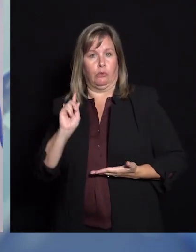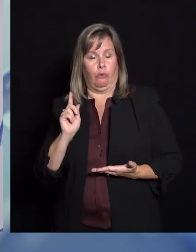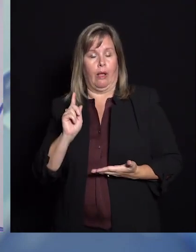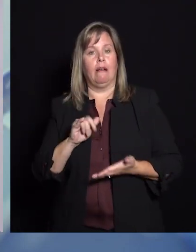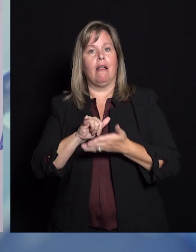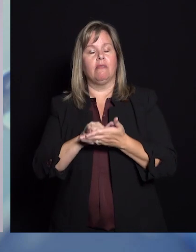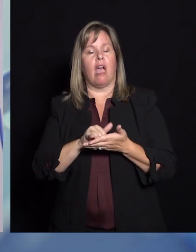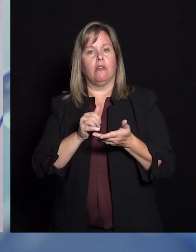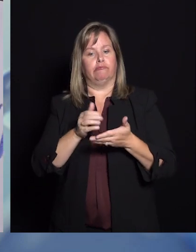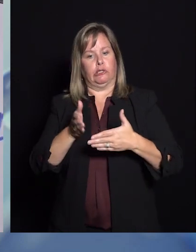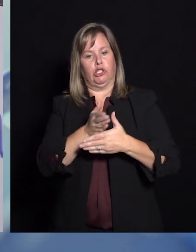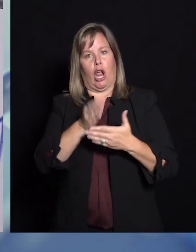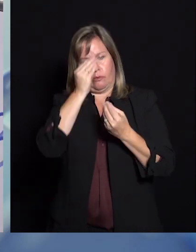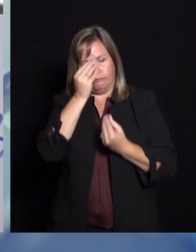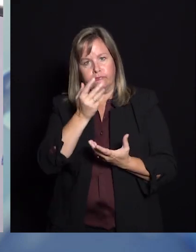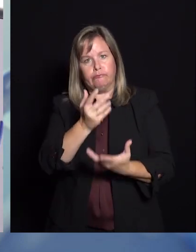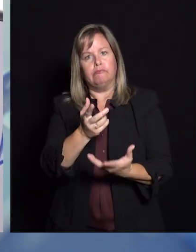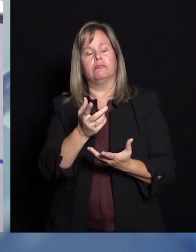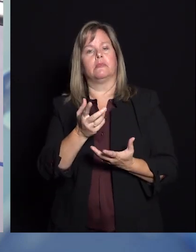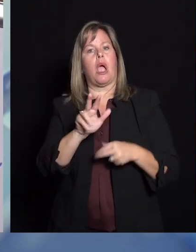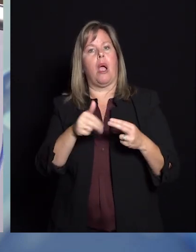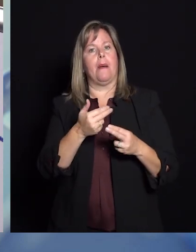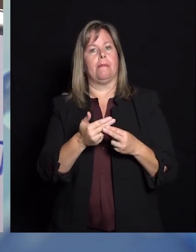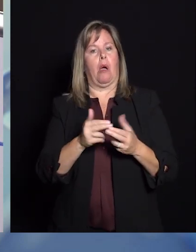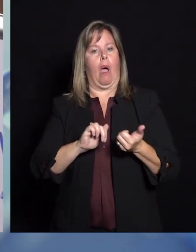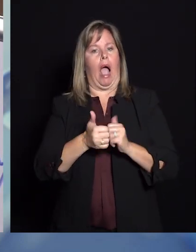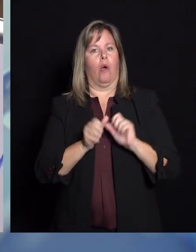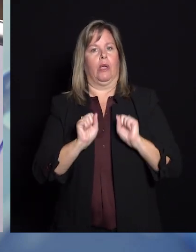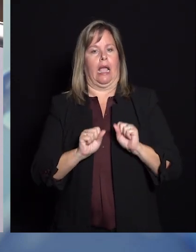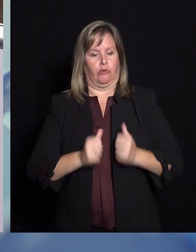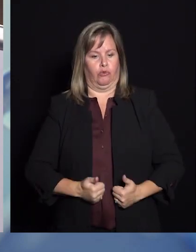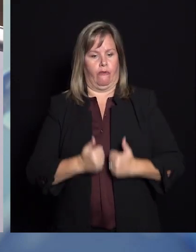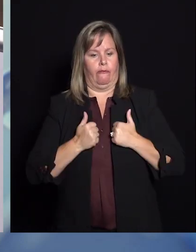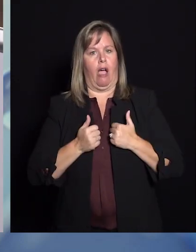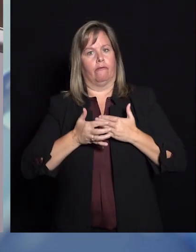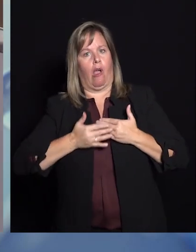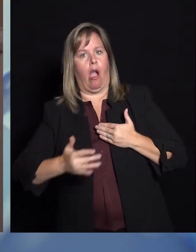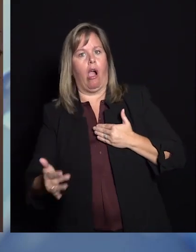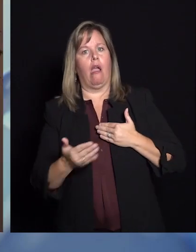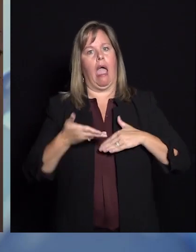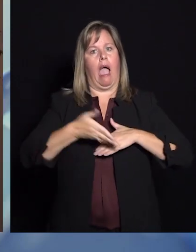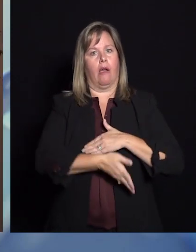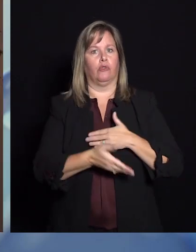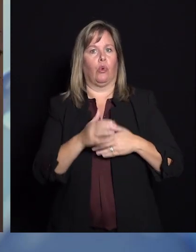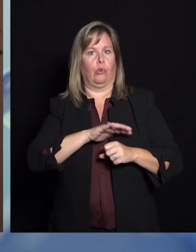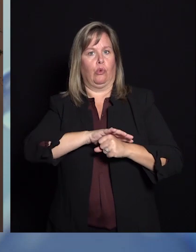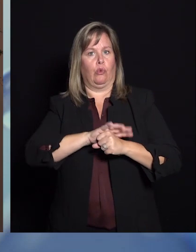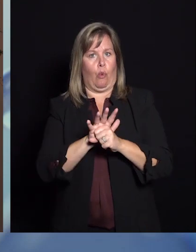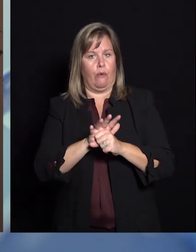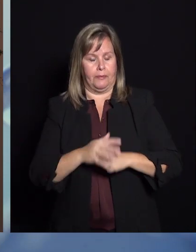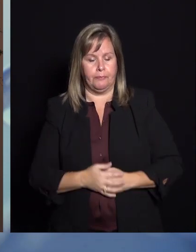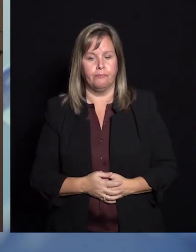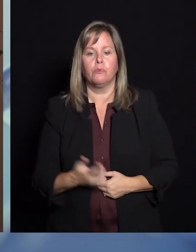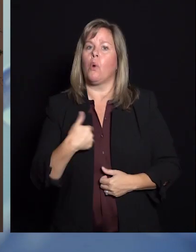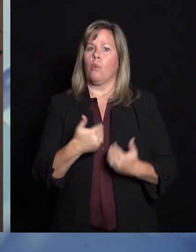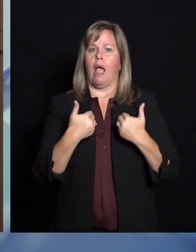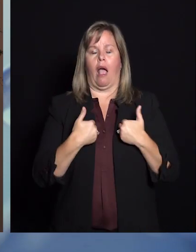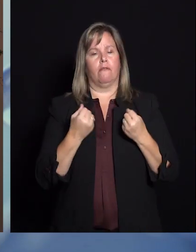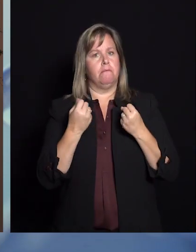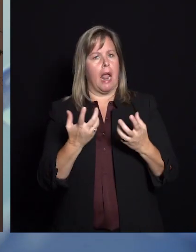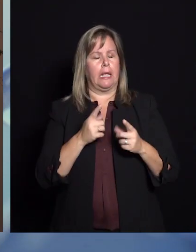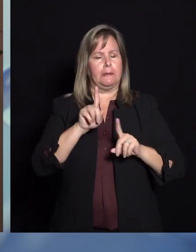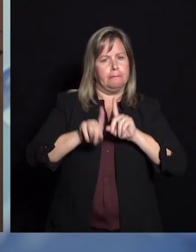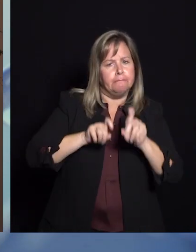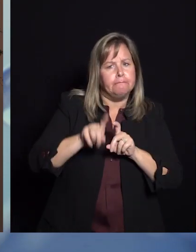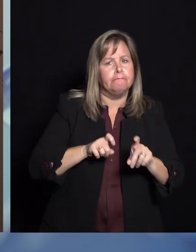survivability data with us and we received a lot of questions about these numbers, a lot of commentary